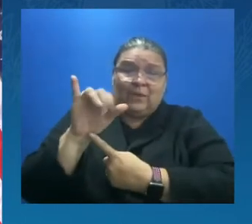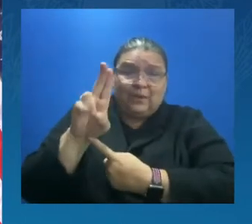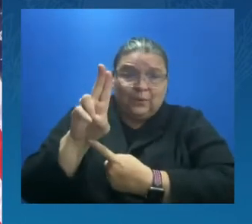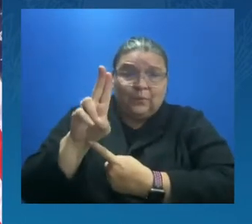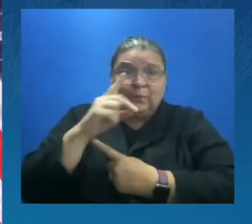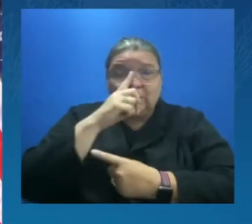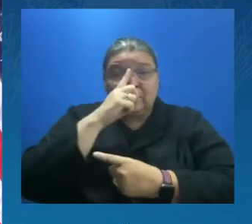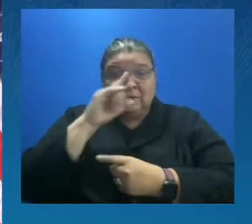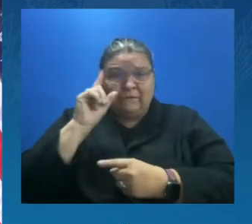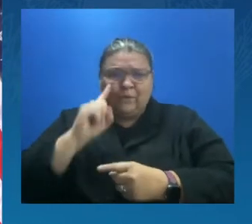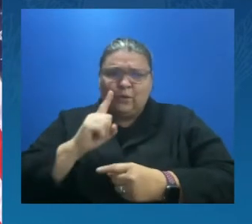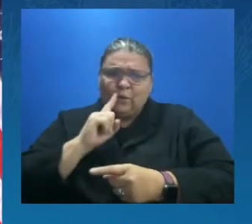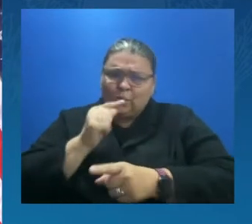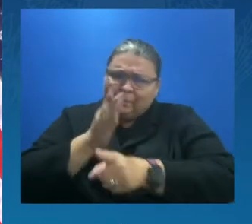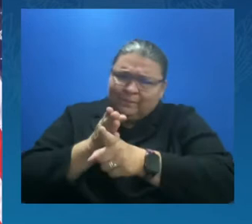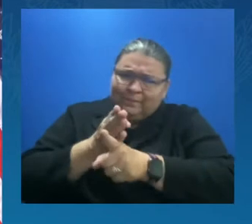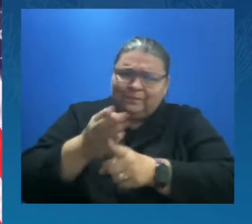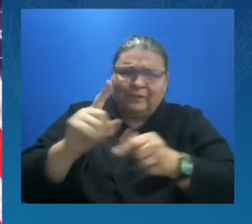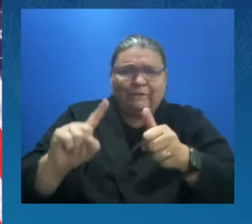parents like Angela and me.